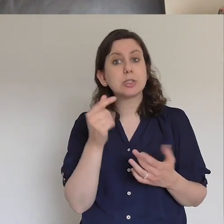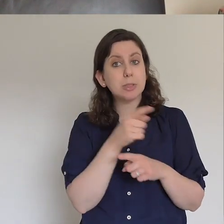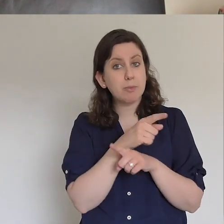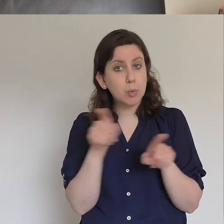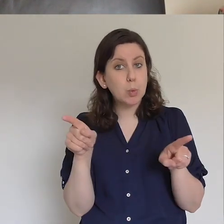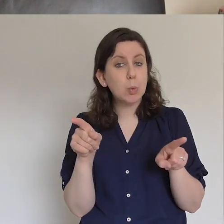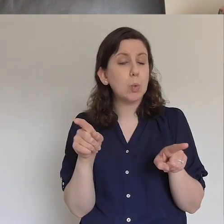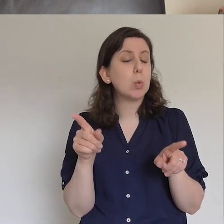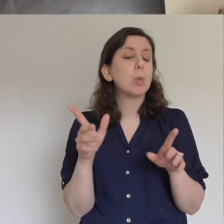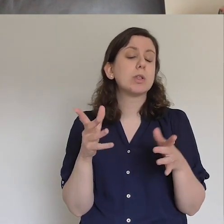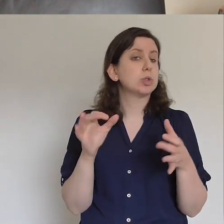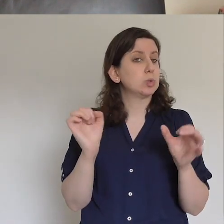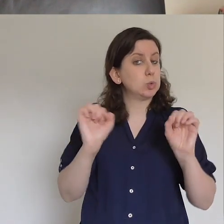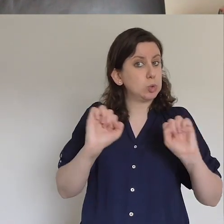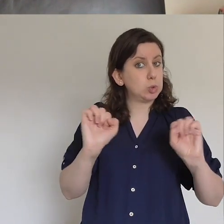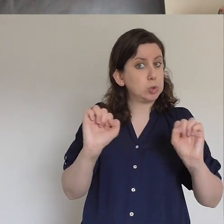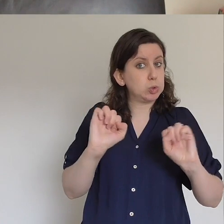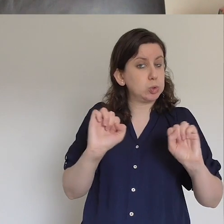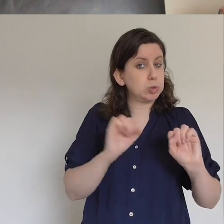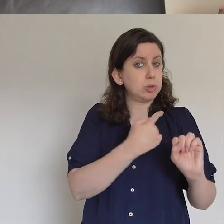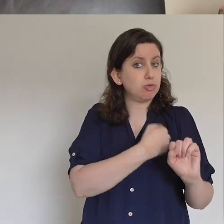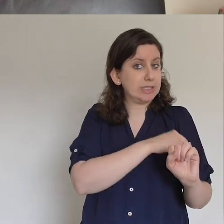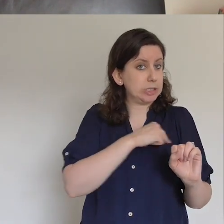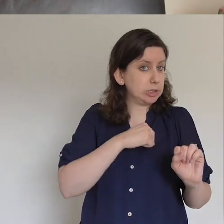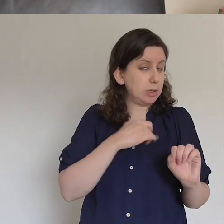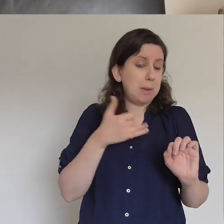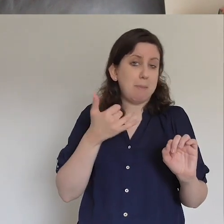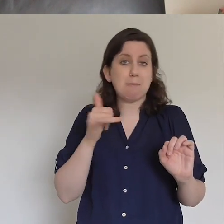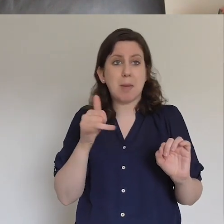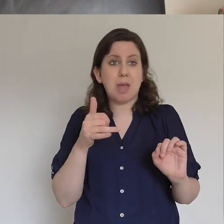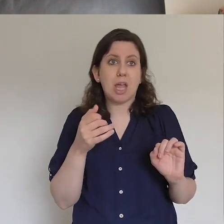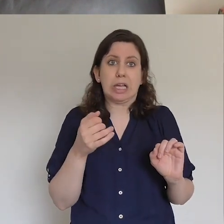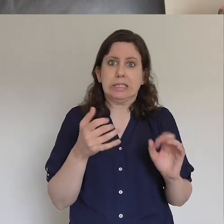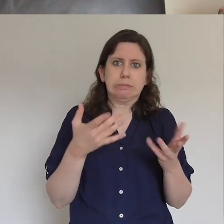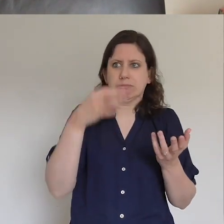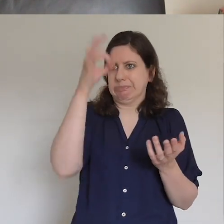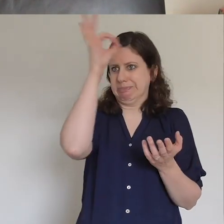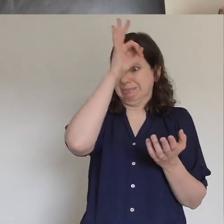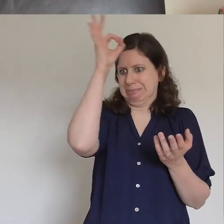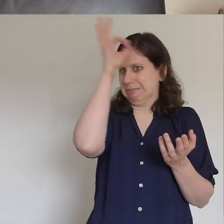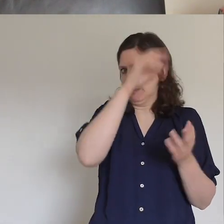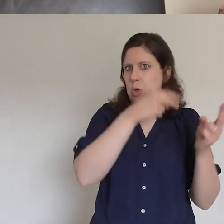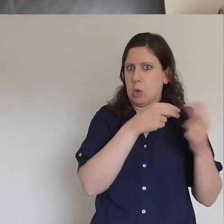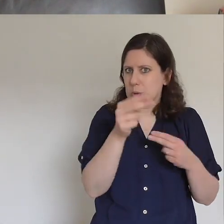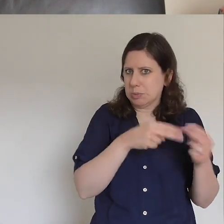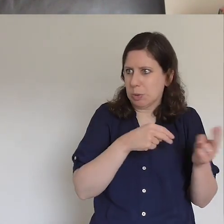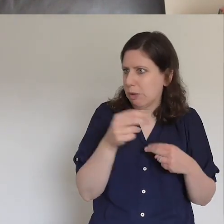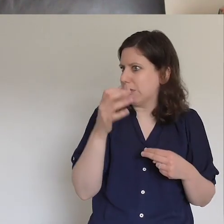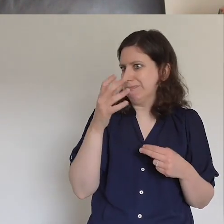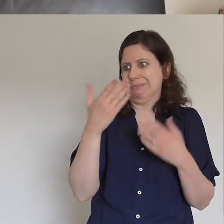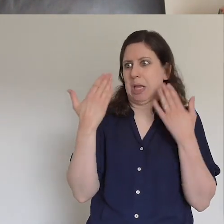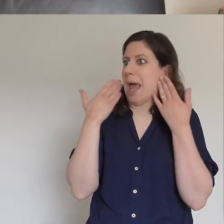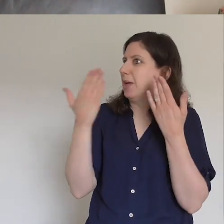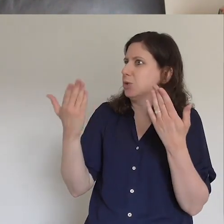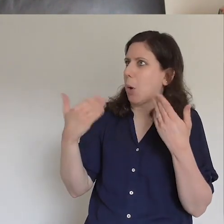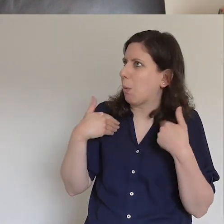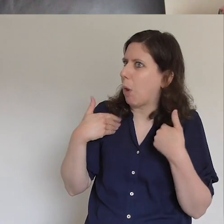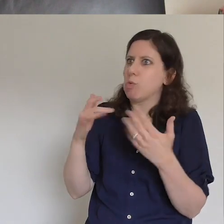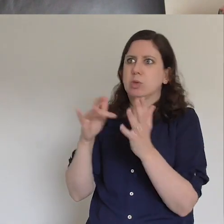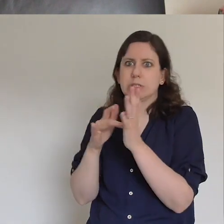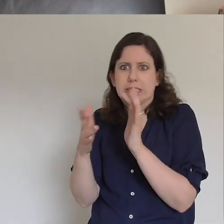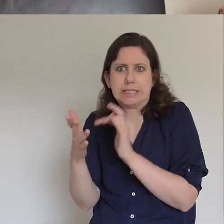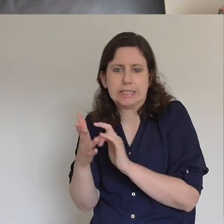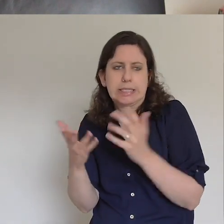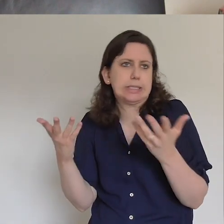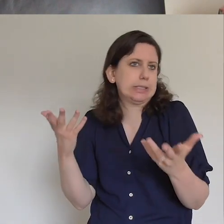right now who don't know what we're talking about who don't know the gospel who don't know Jesus is that yeah I